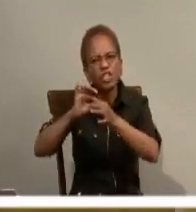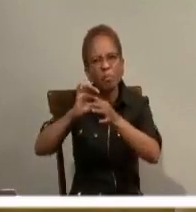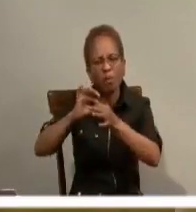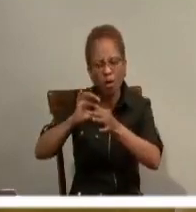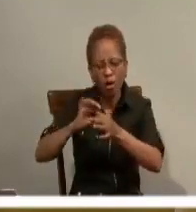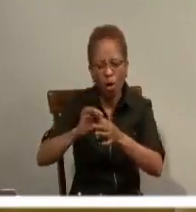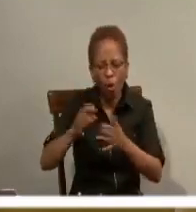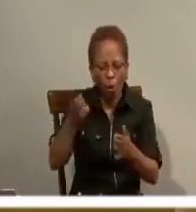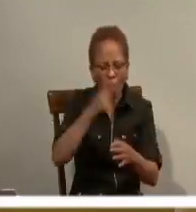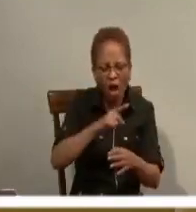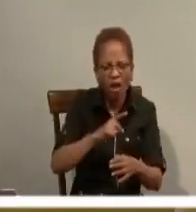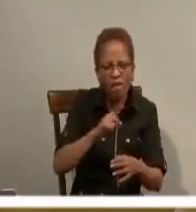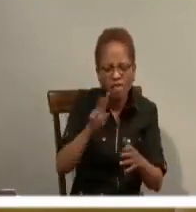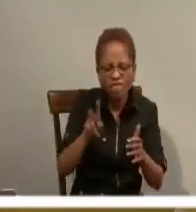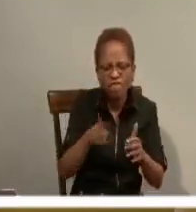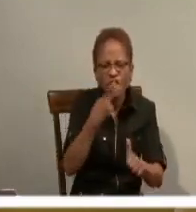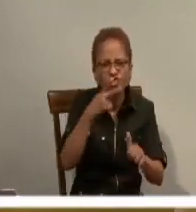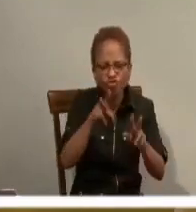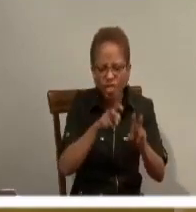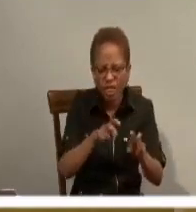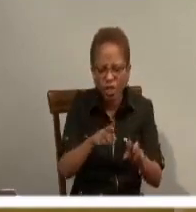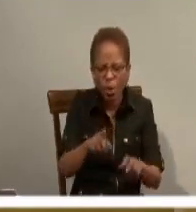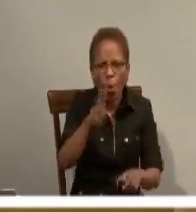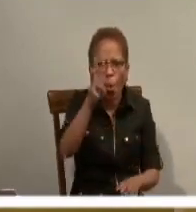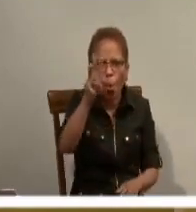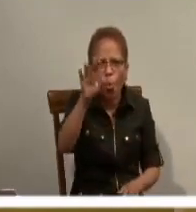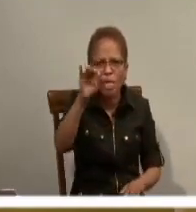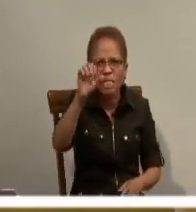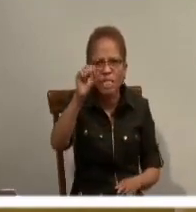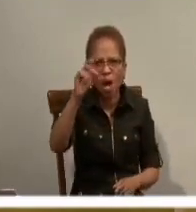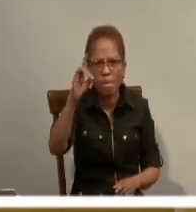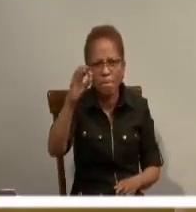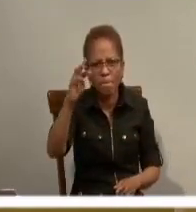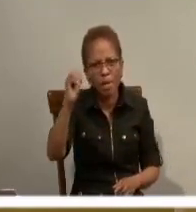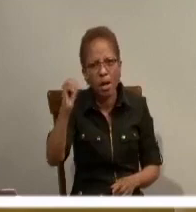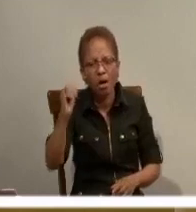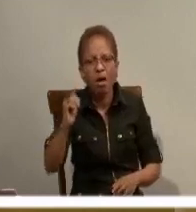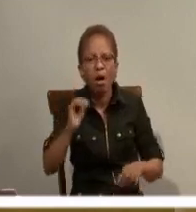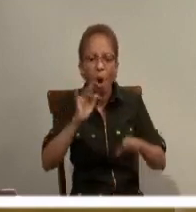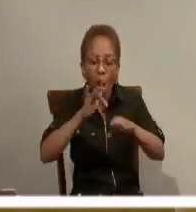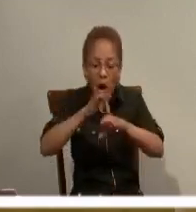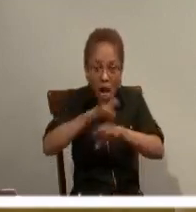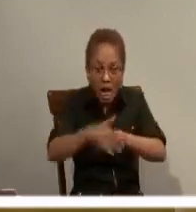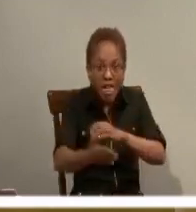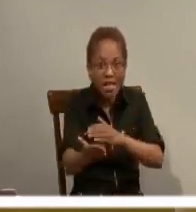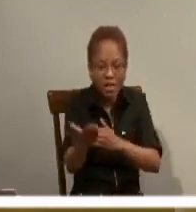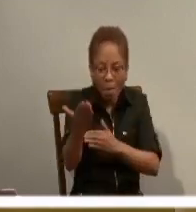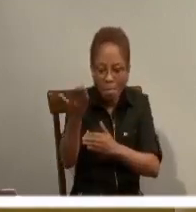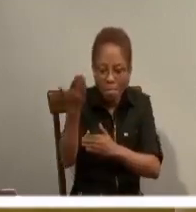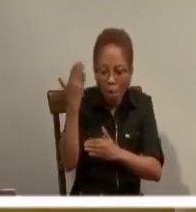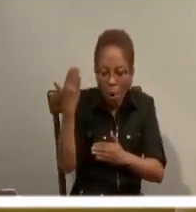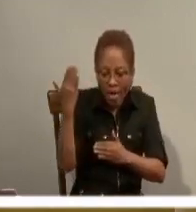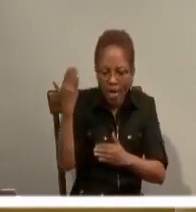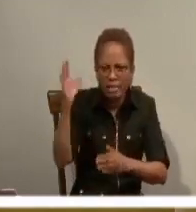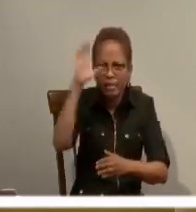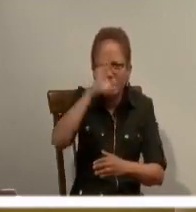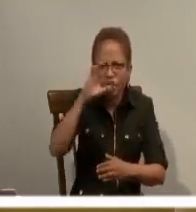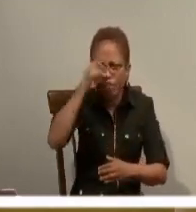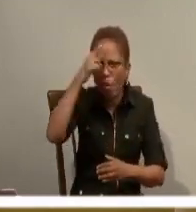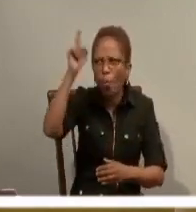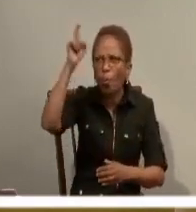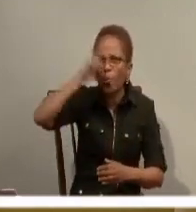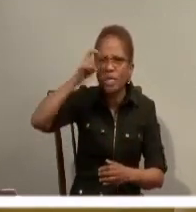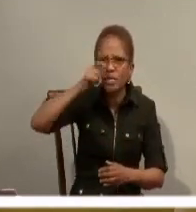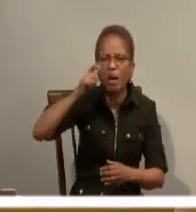the meditation of the scriptures. We live in a particular kind of way. Go to the light and there we will